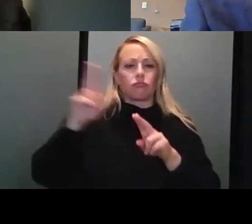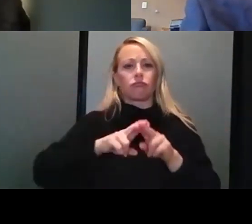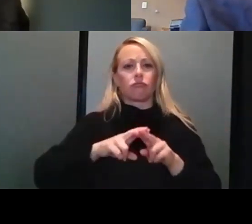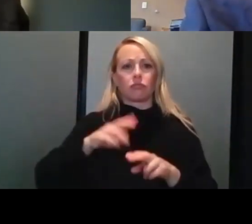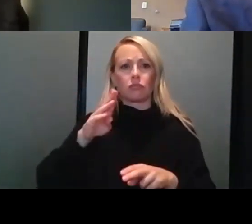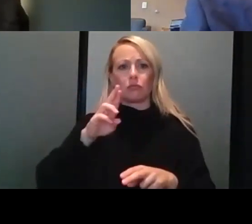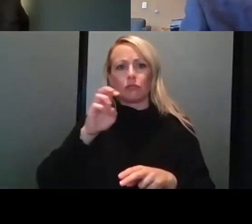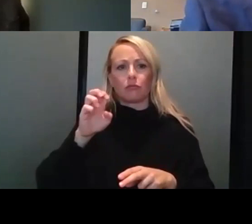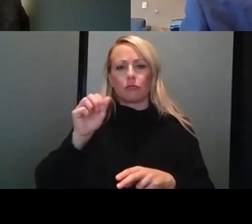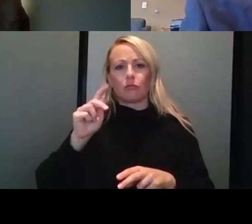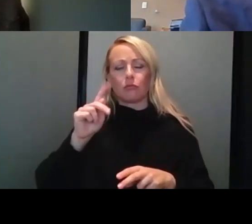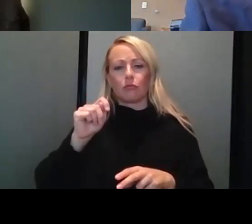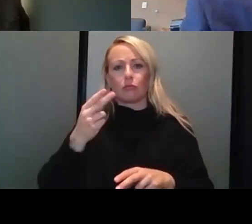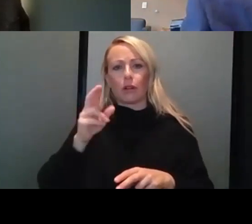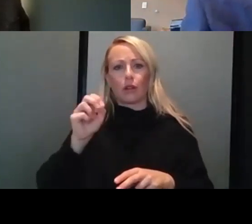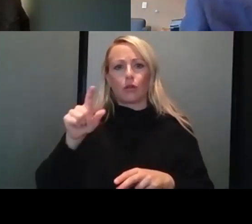hospitalization now?